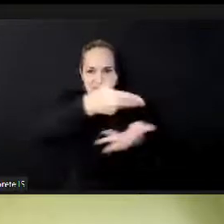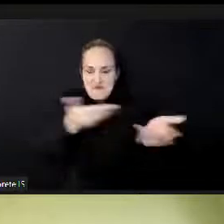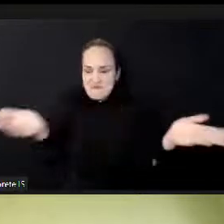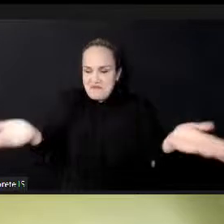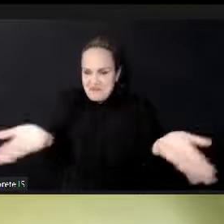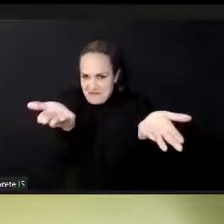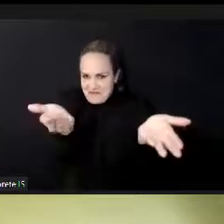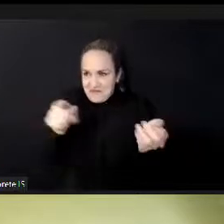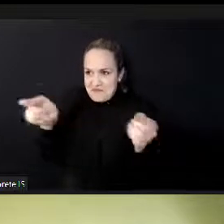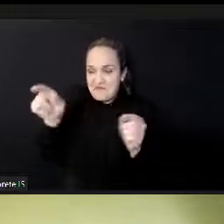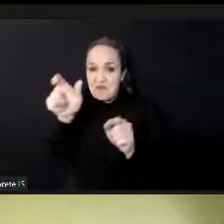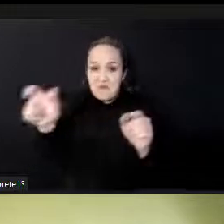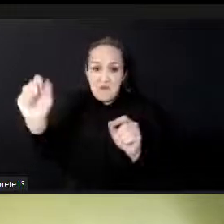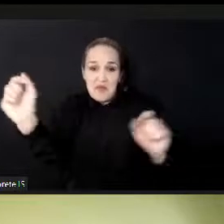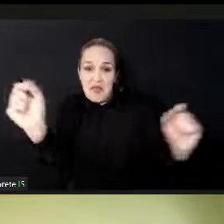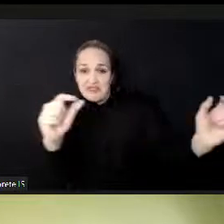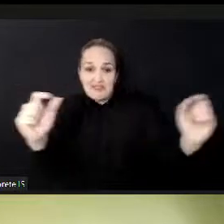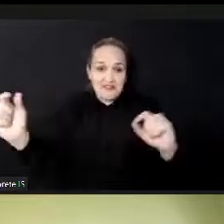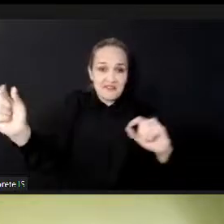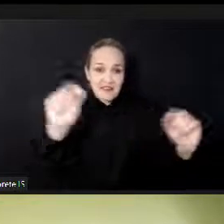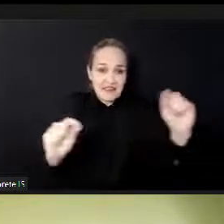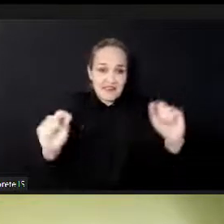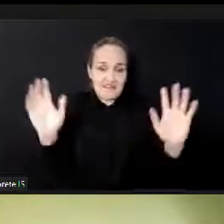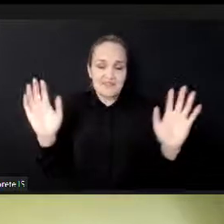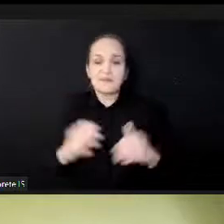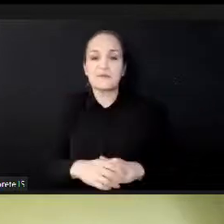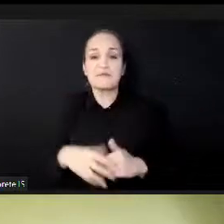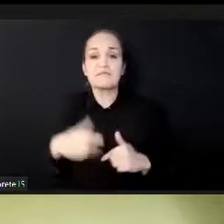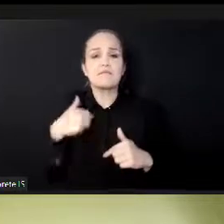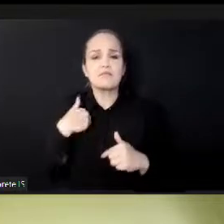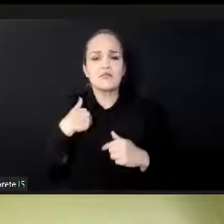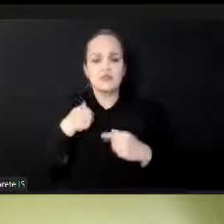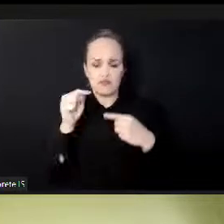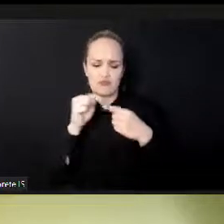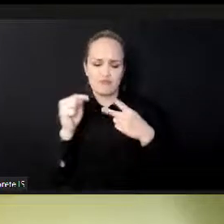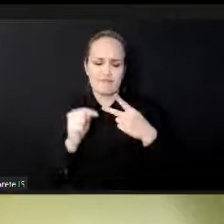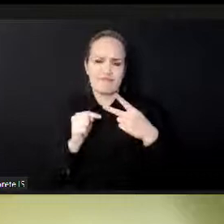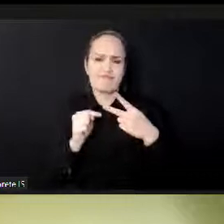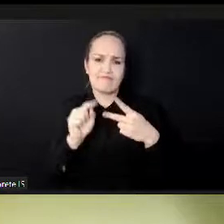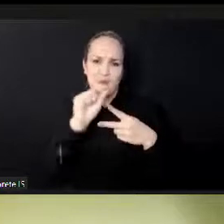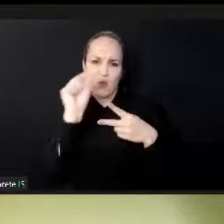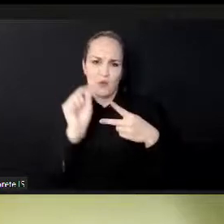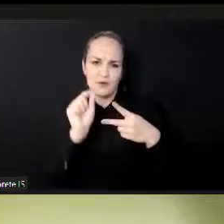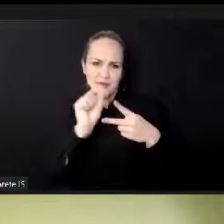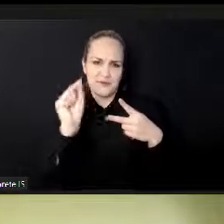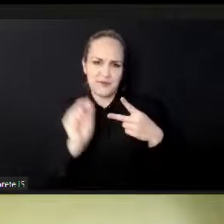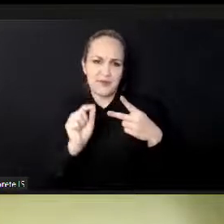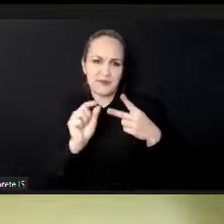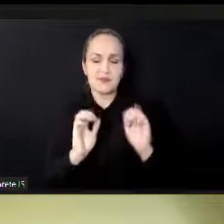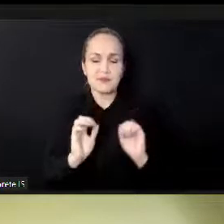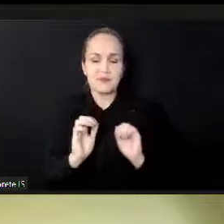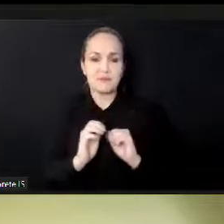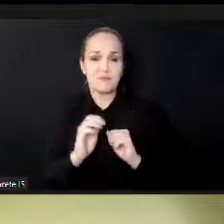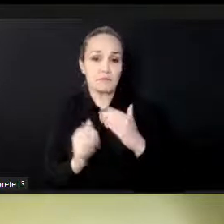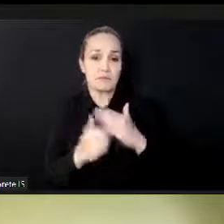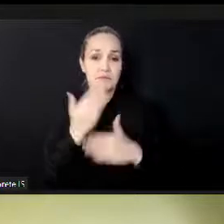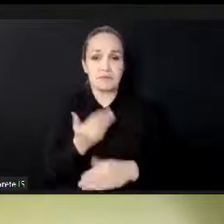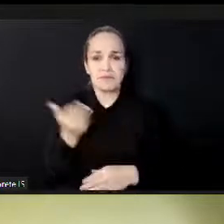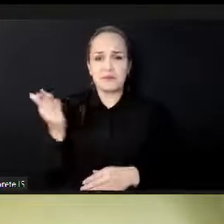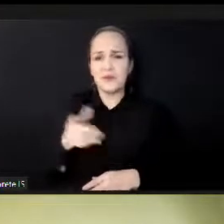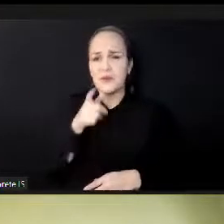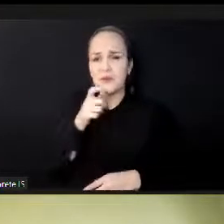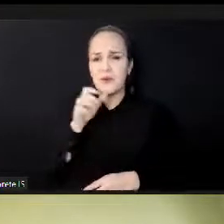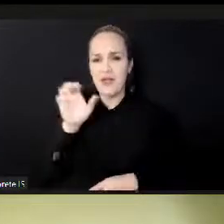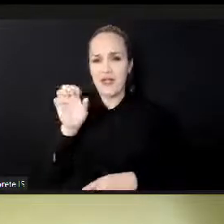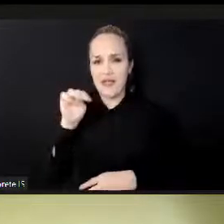see if we can have a bit of a conversation around this. So I'm going to start with Em. And, you know, I